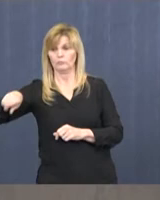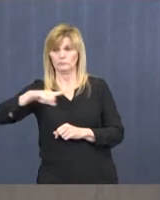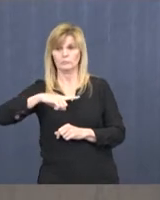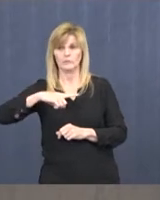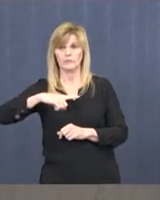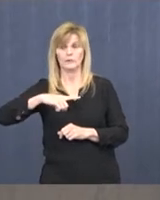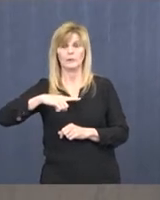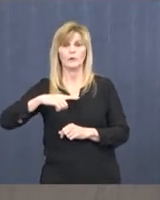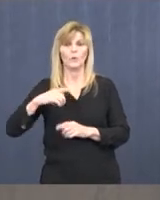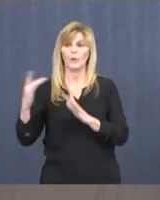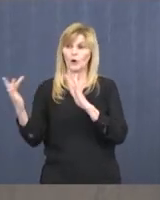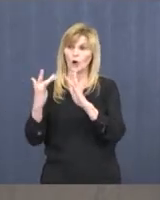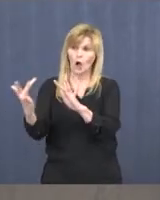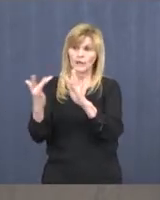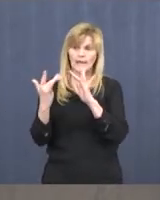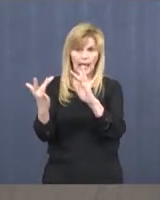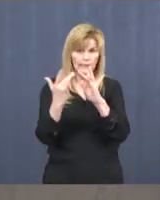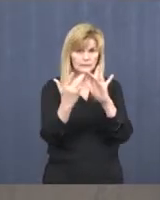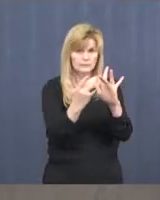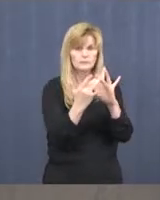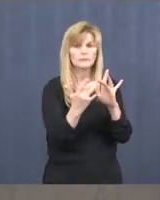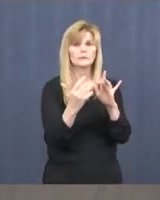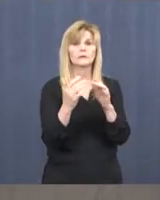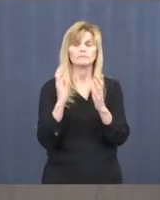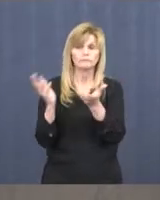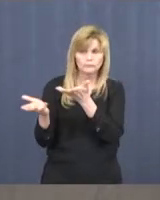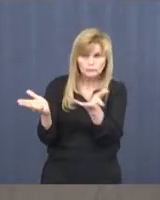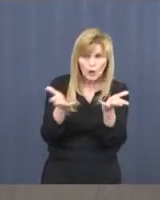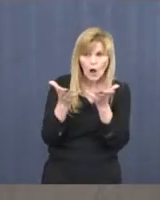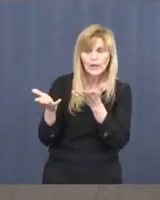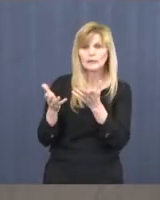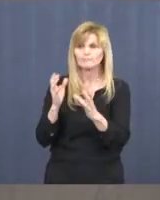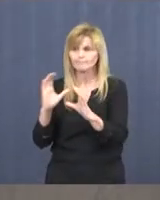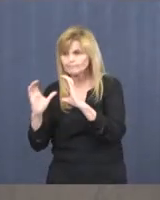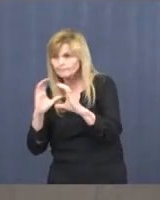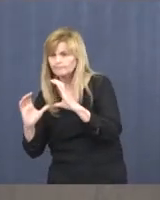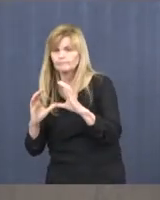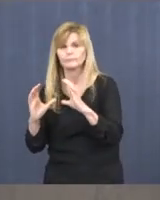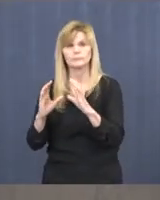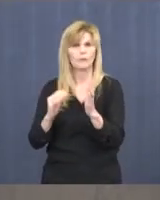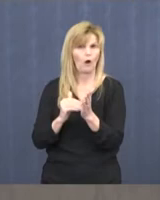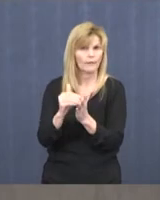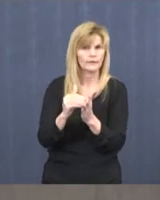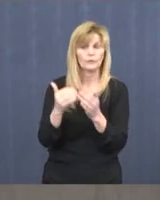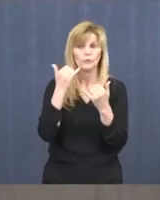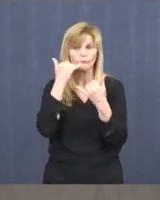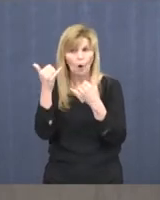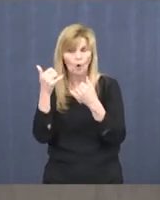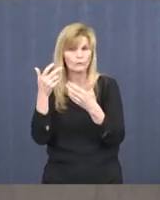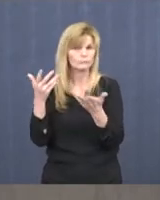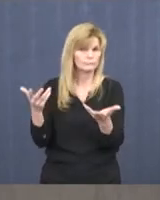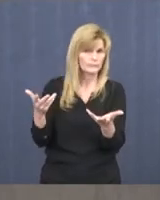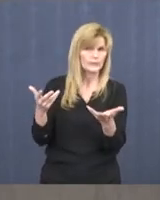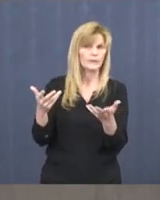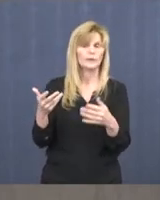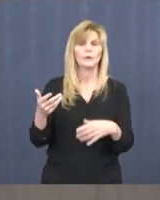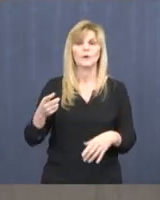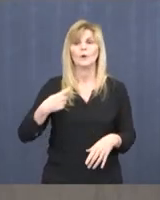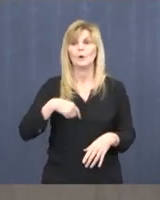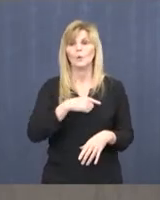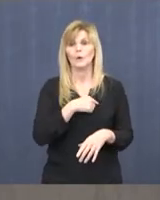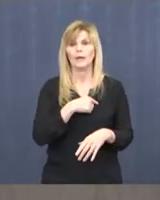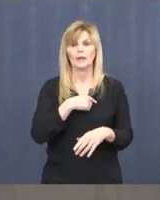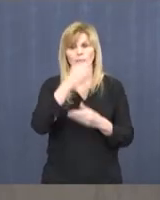in constant conversation and communication by phone. We are giving